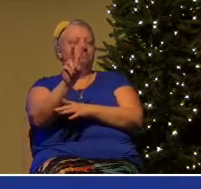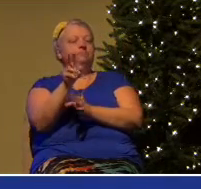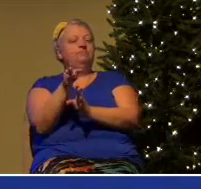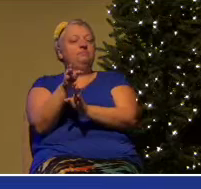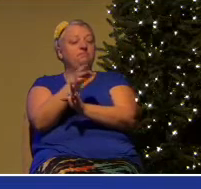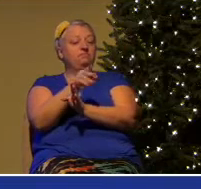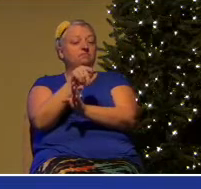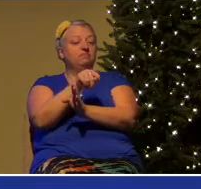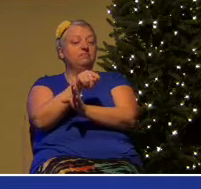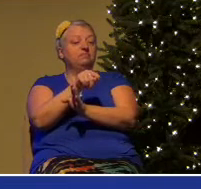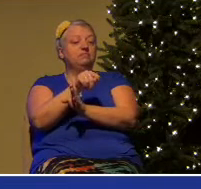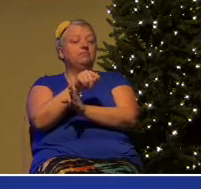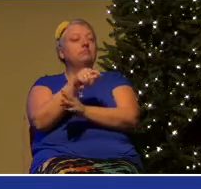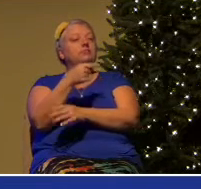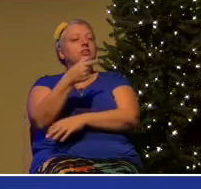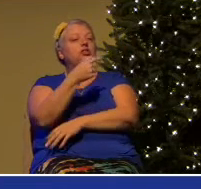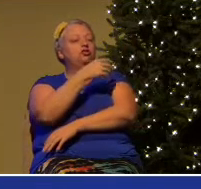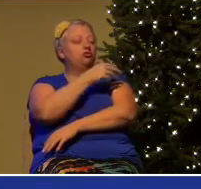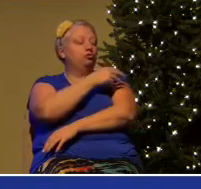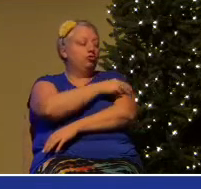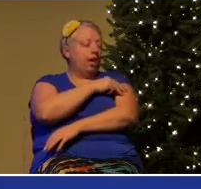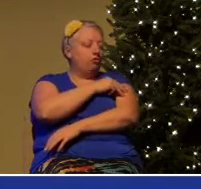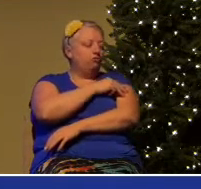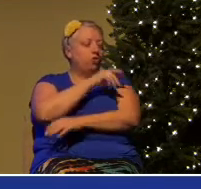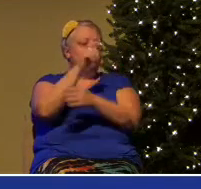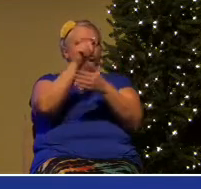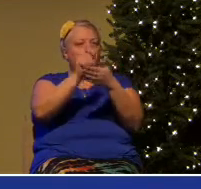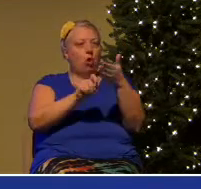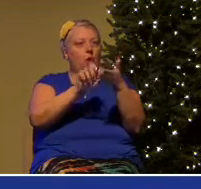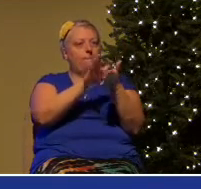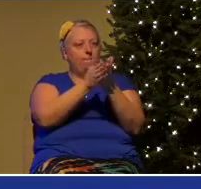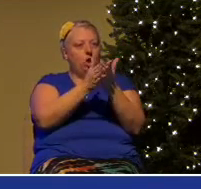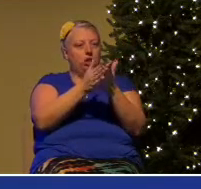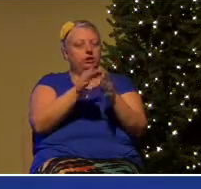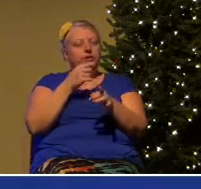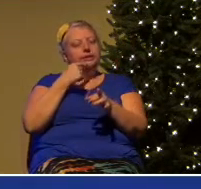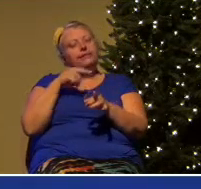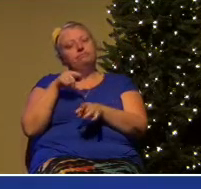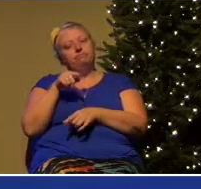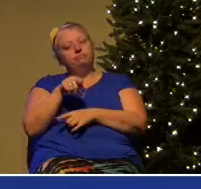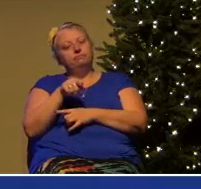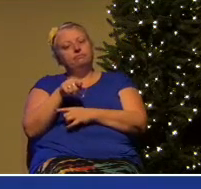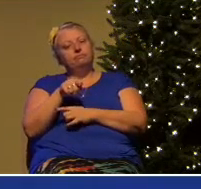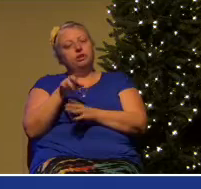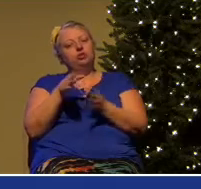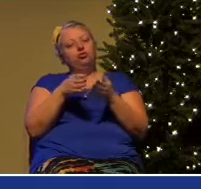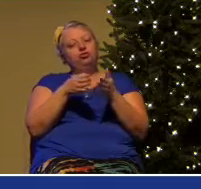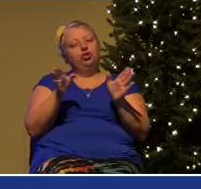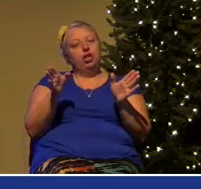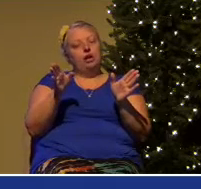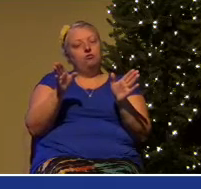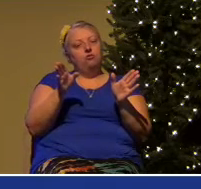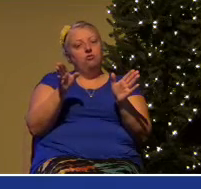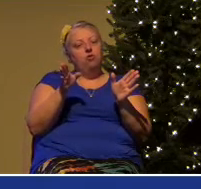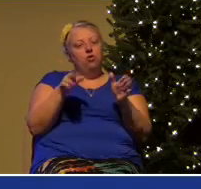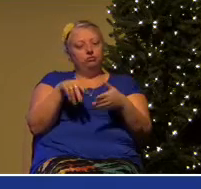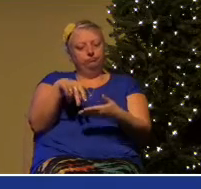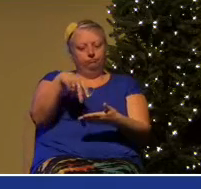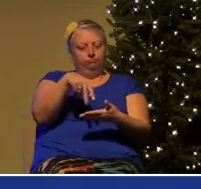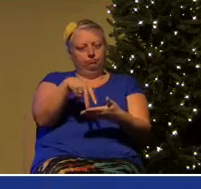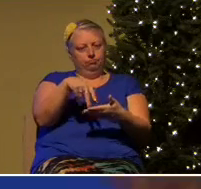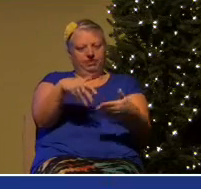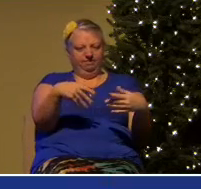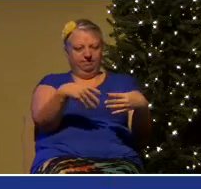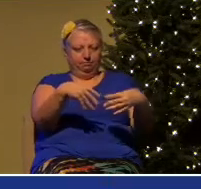indicating that the traditional position of lining your